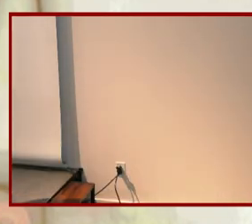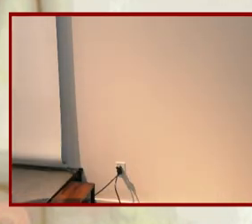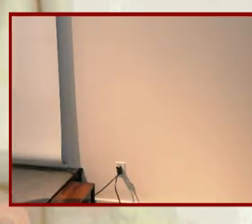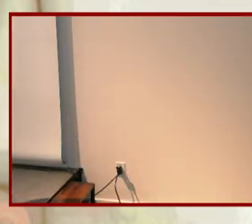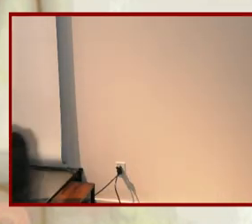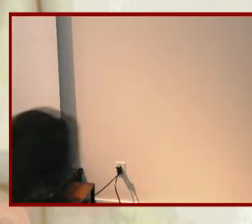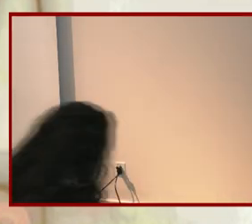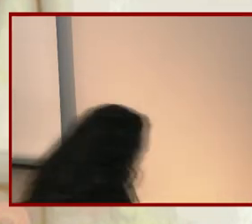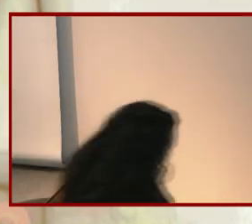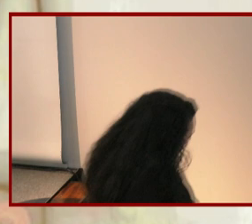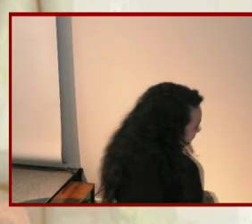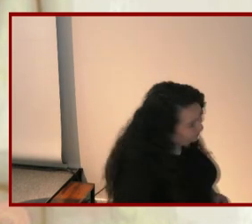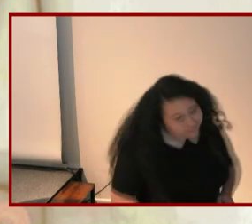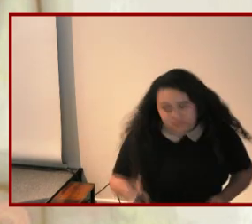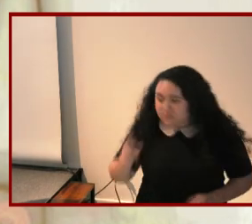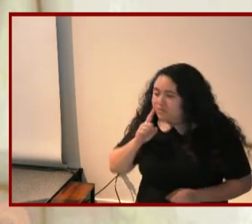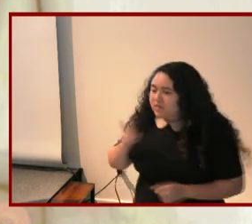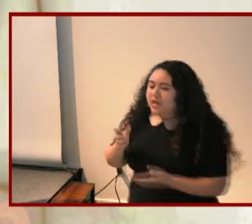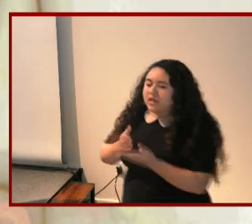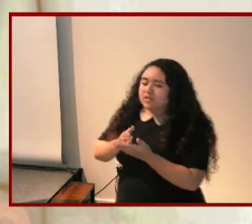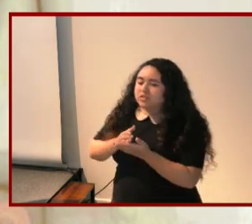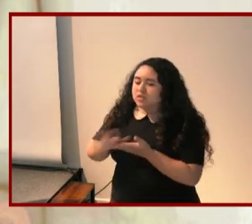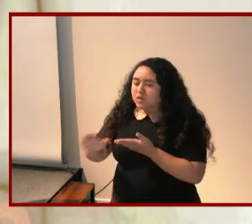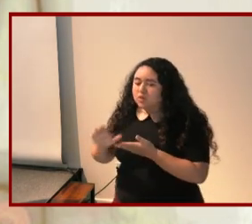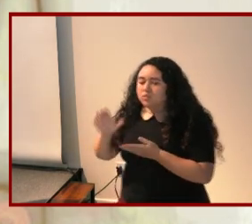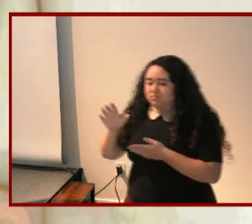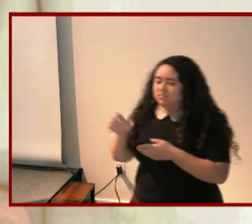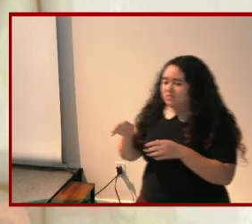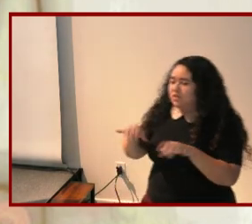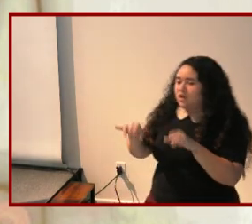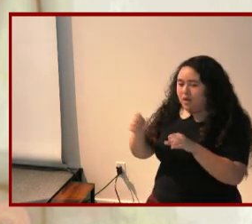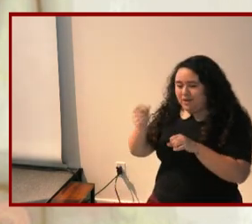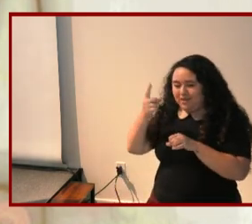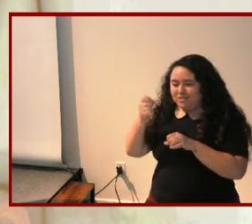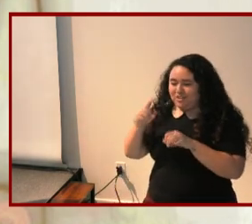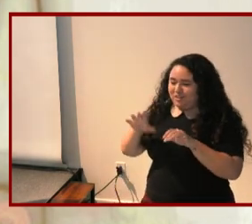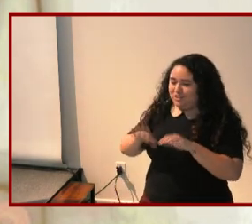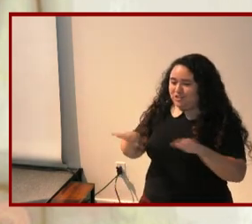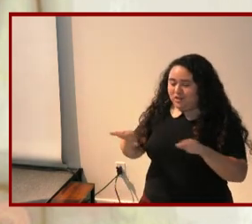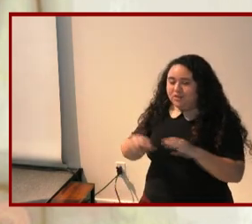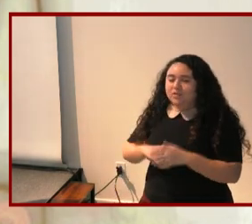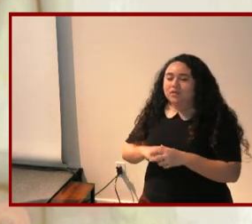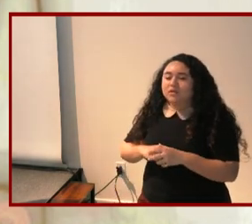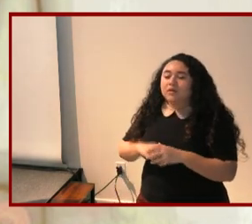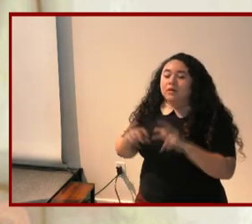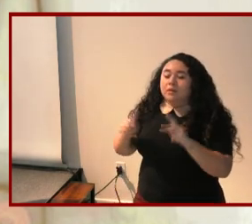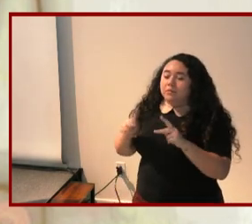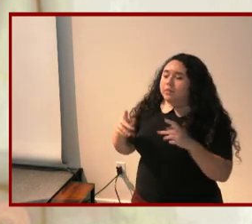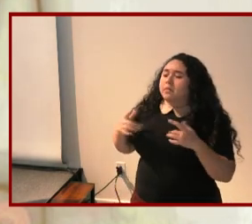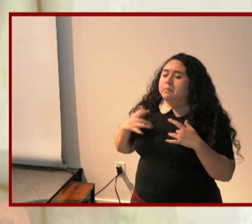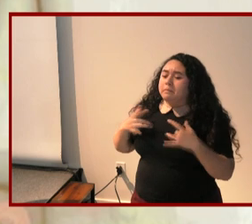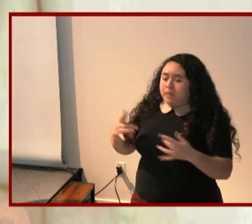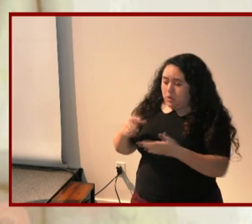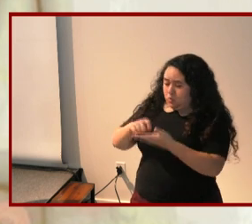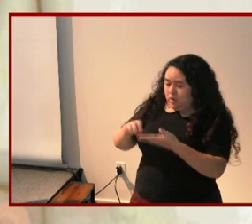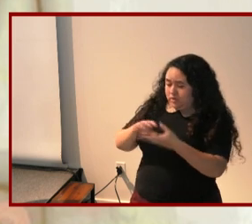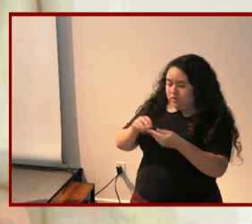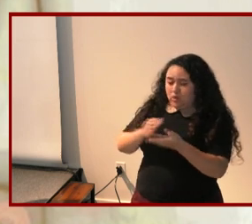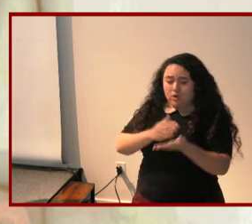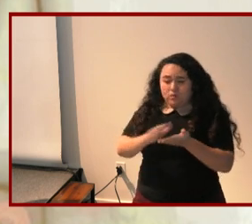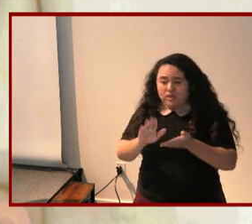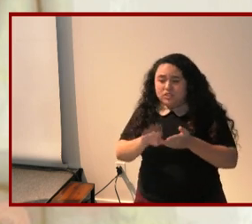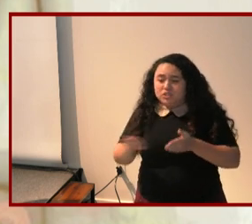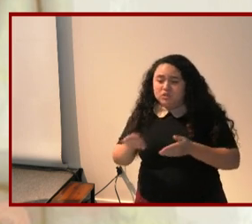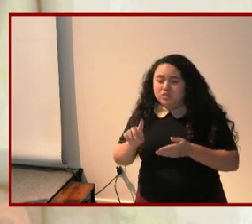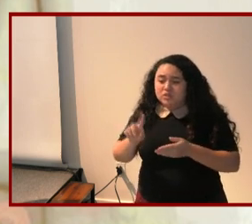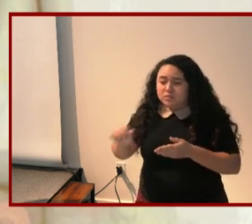gets really interesting because parent memoirists tend not to try to erase their children's disabilities or imagine non